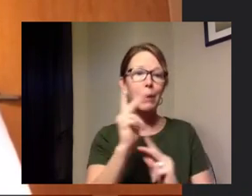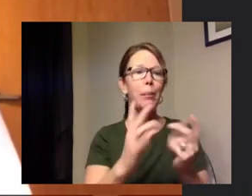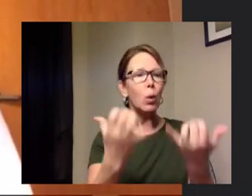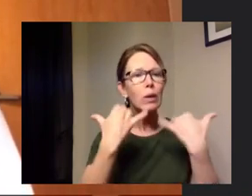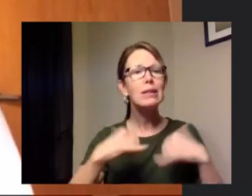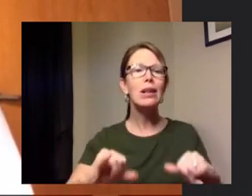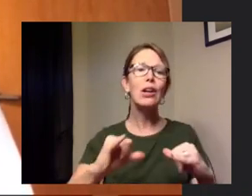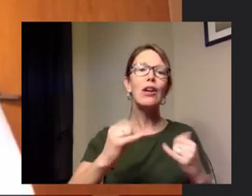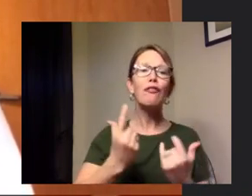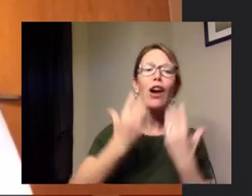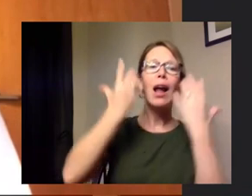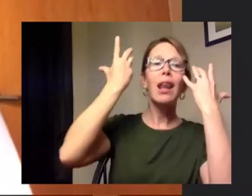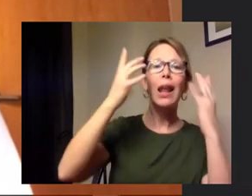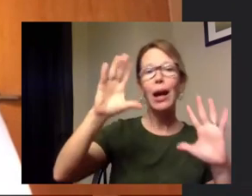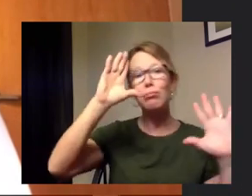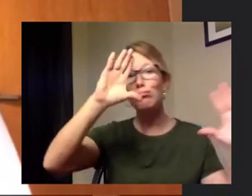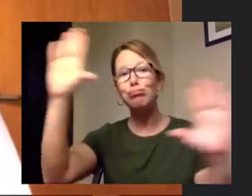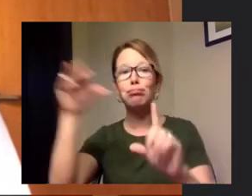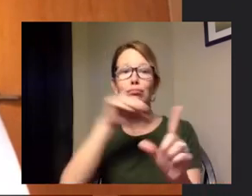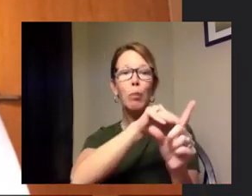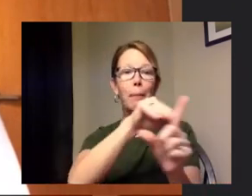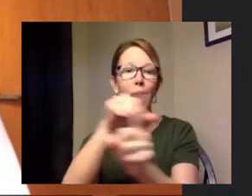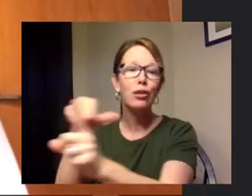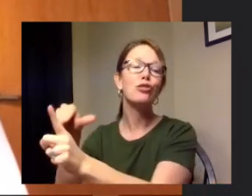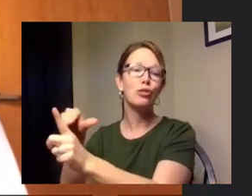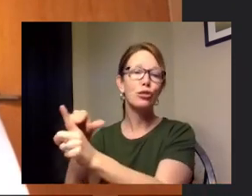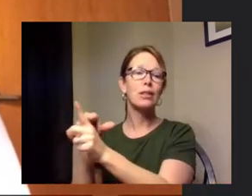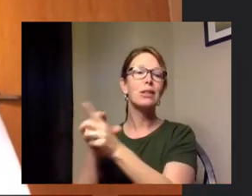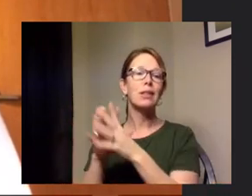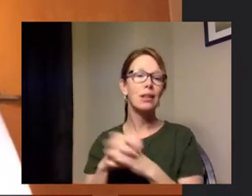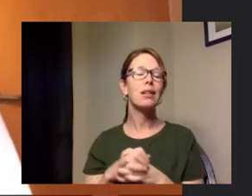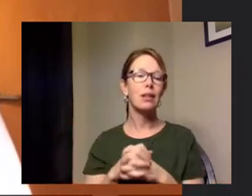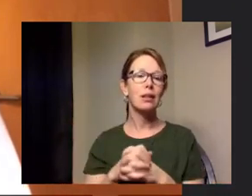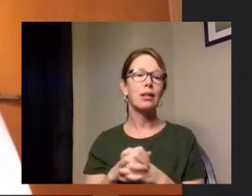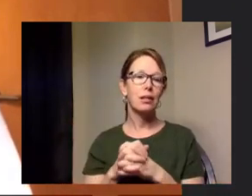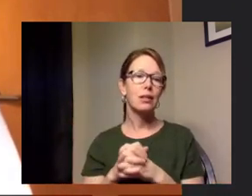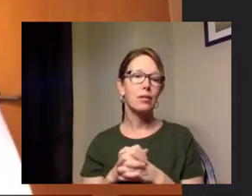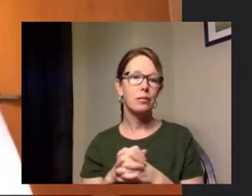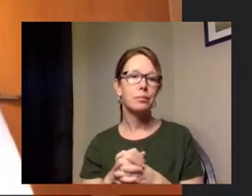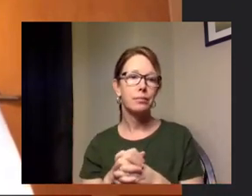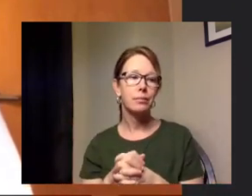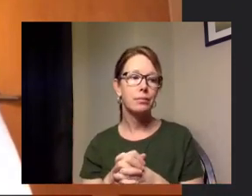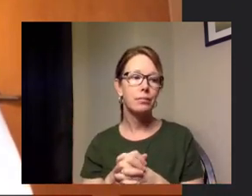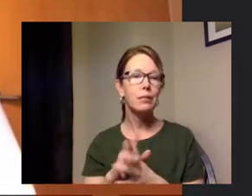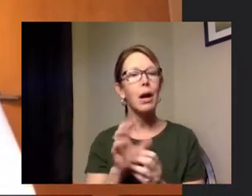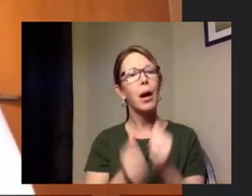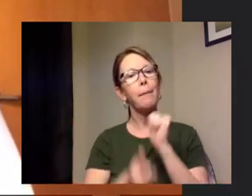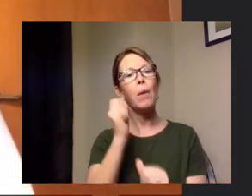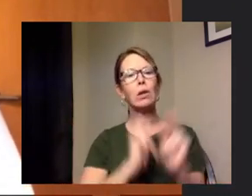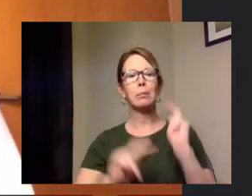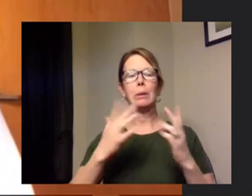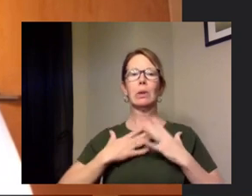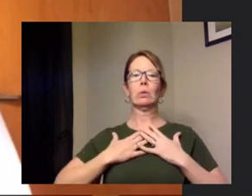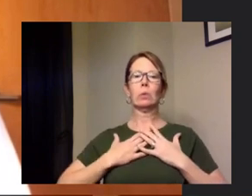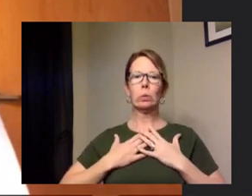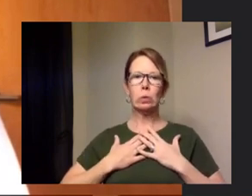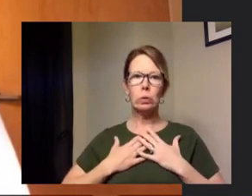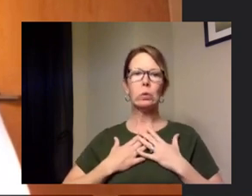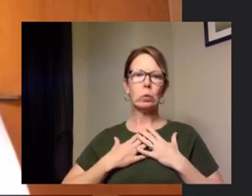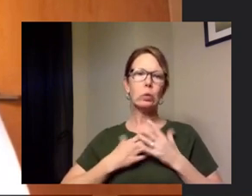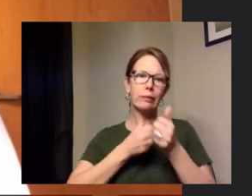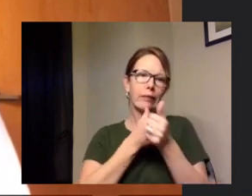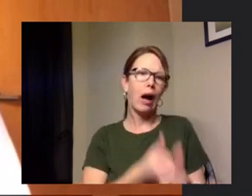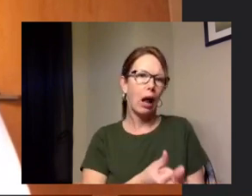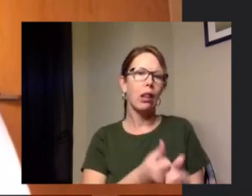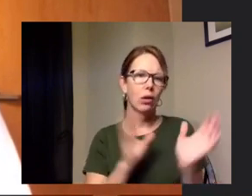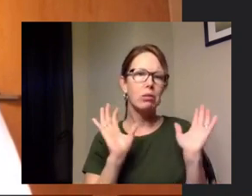friendly um reminders and such and we found that most people um oblige and and listen to the